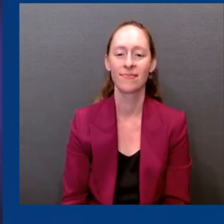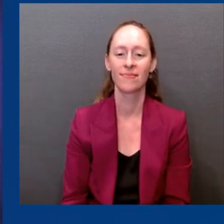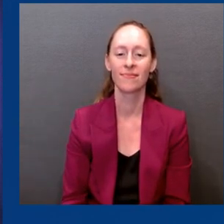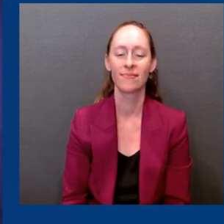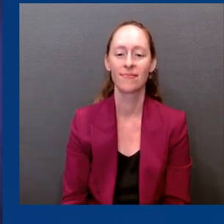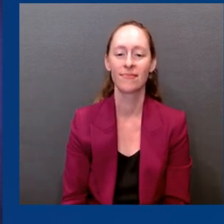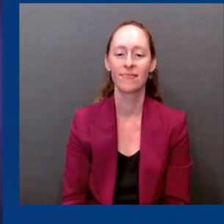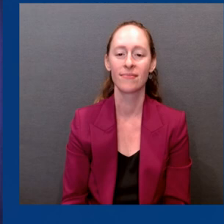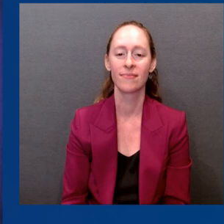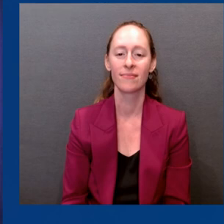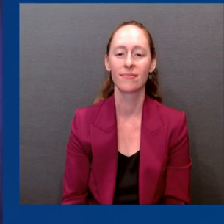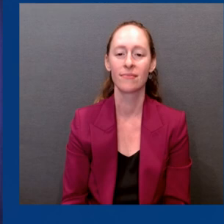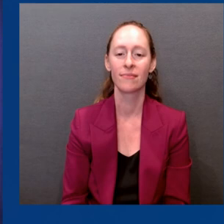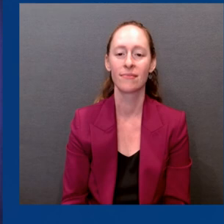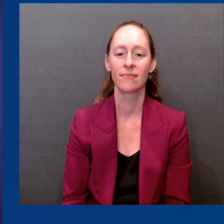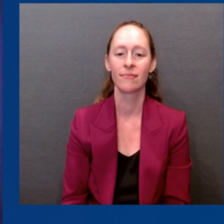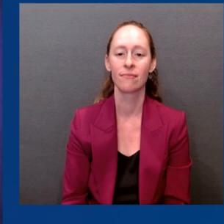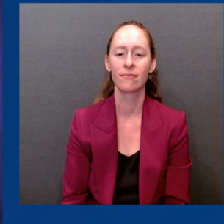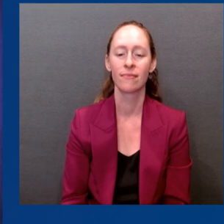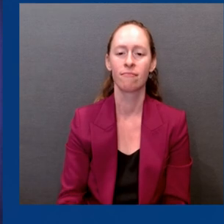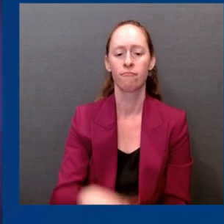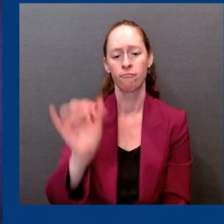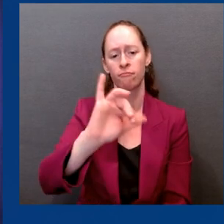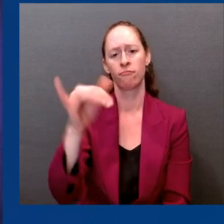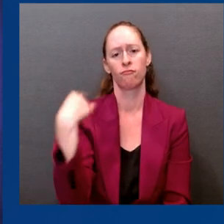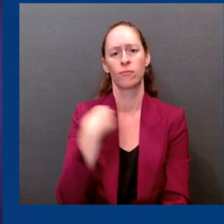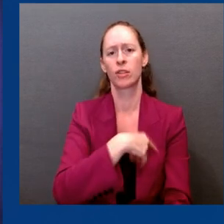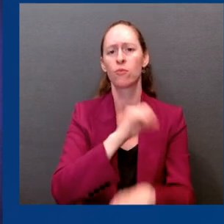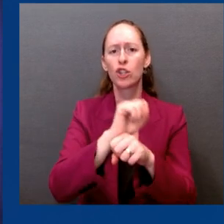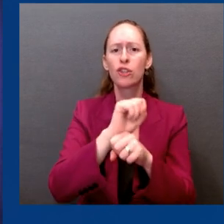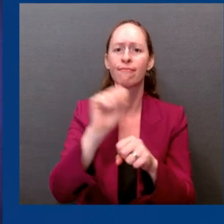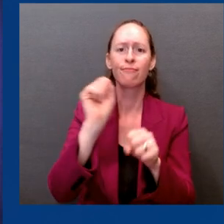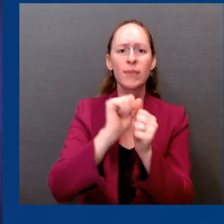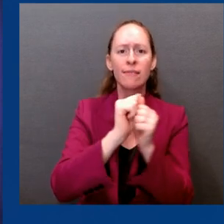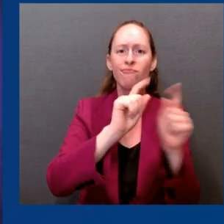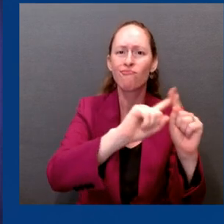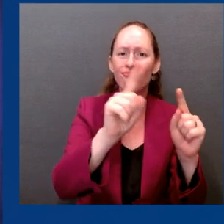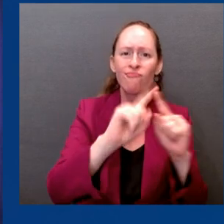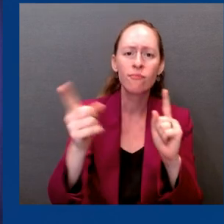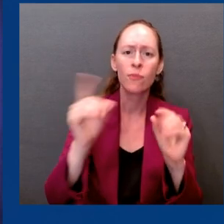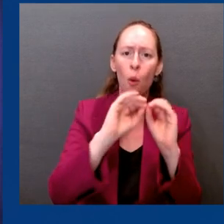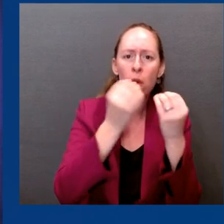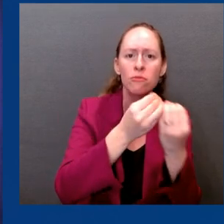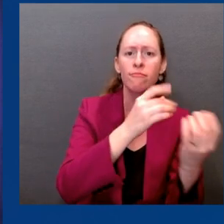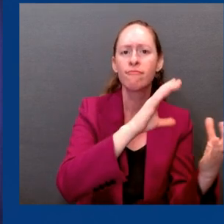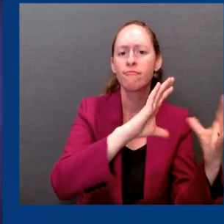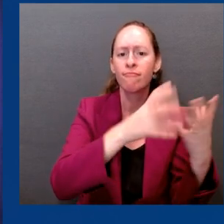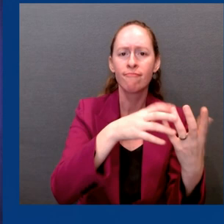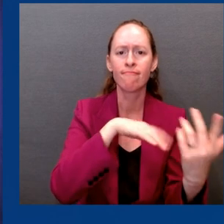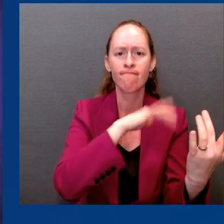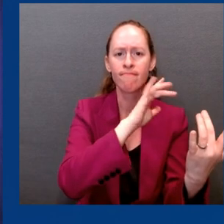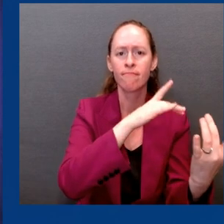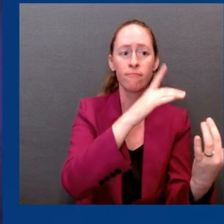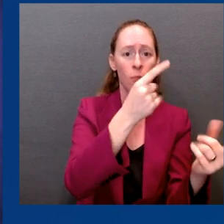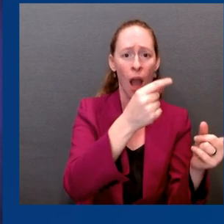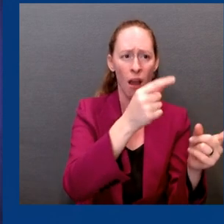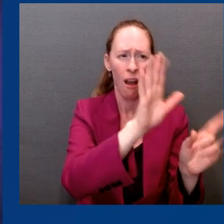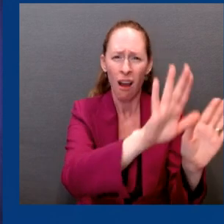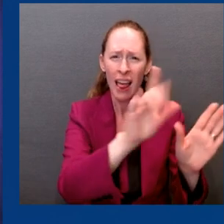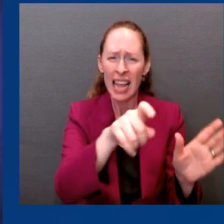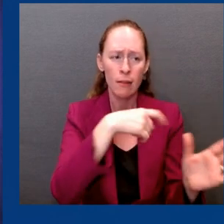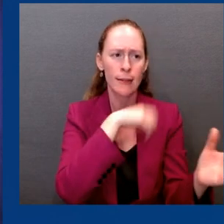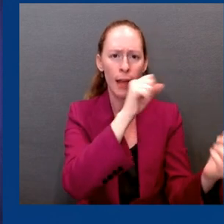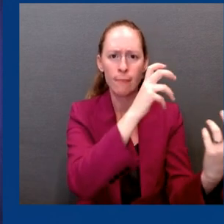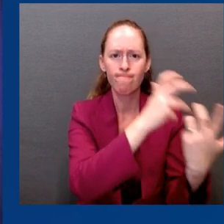to help meet people where they are. So, in September, the local chapters of the National